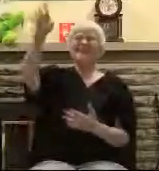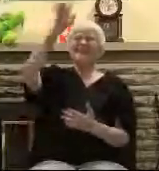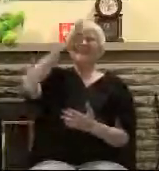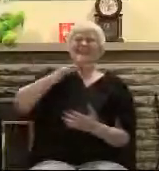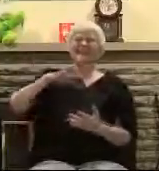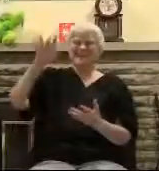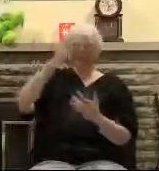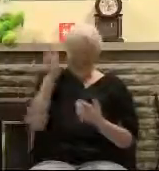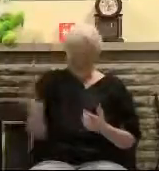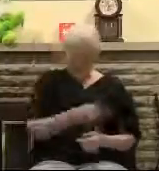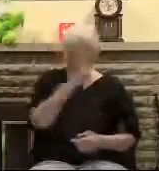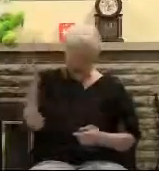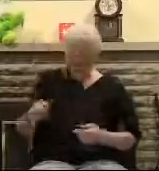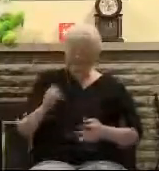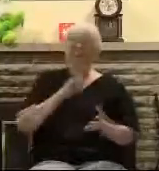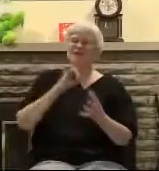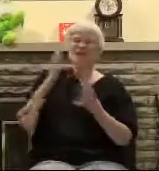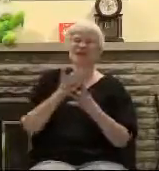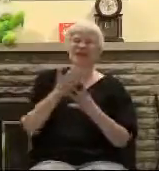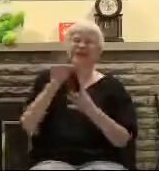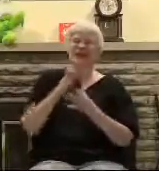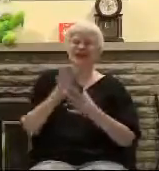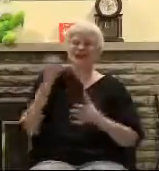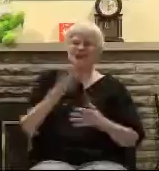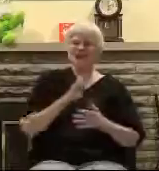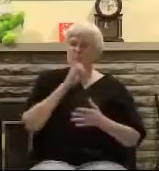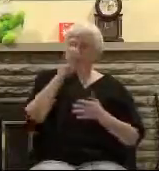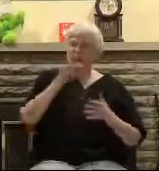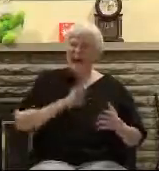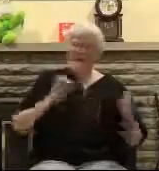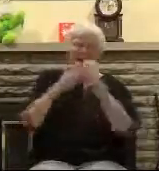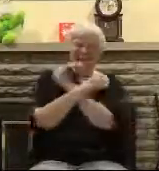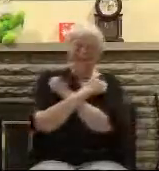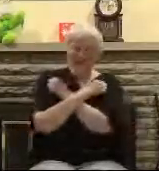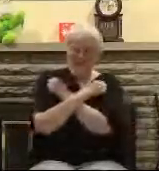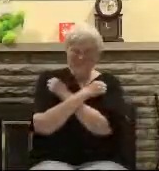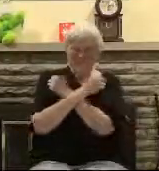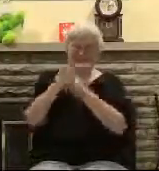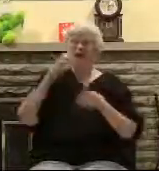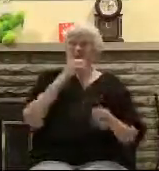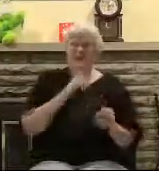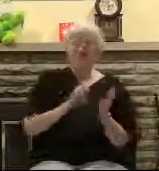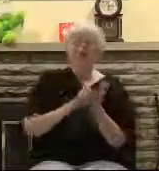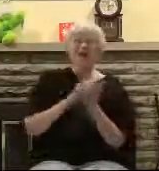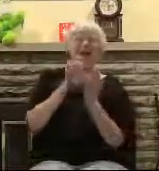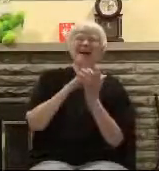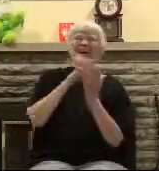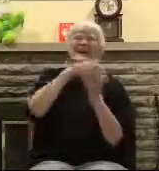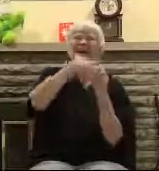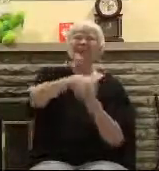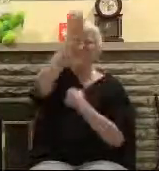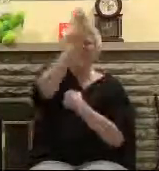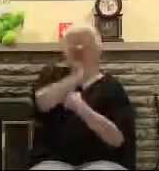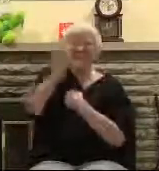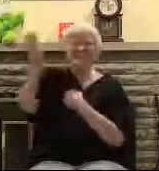glory forever I'll share So I'll cherish